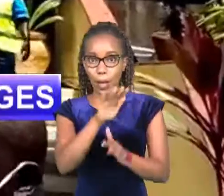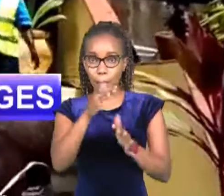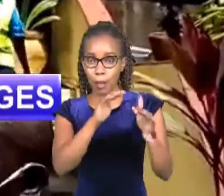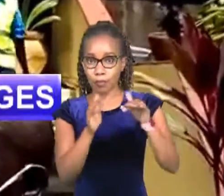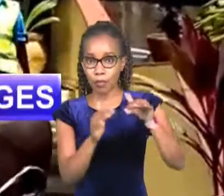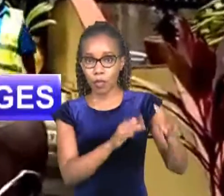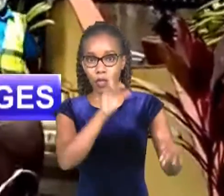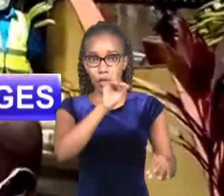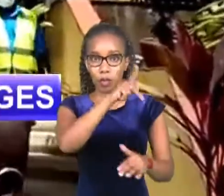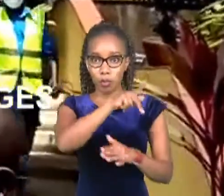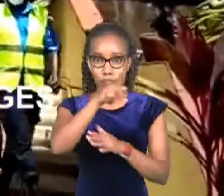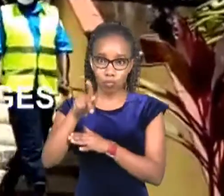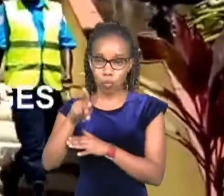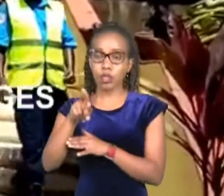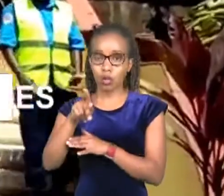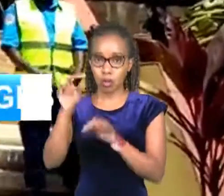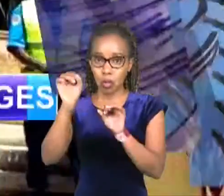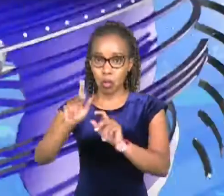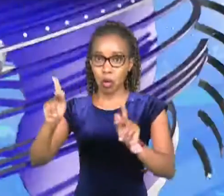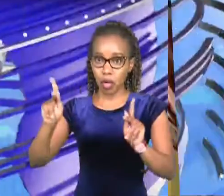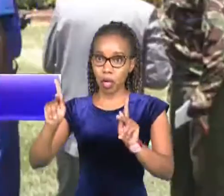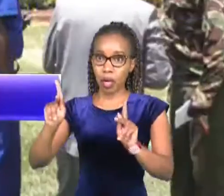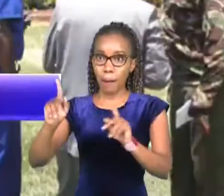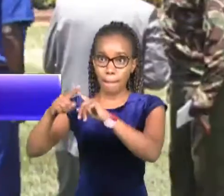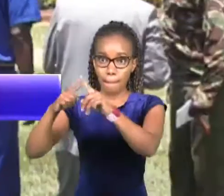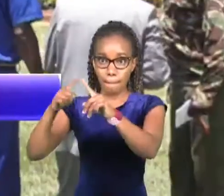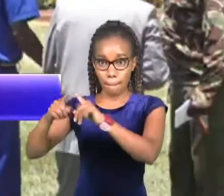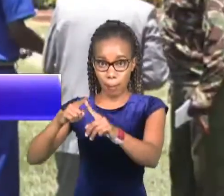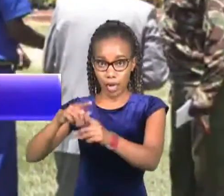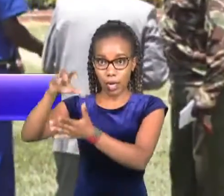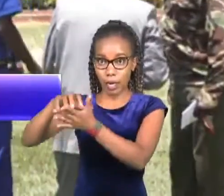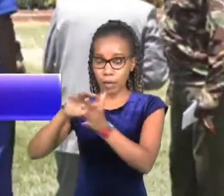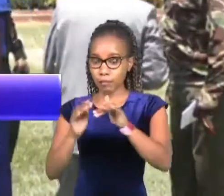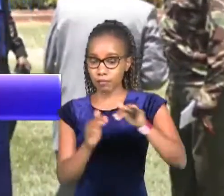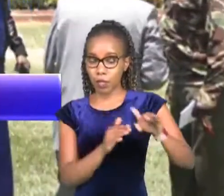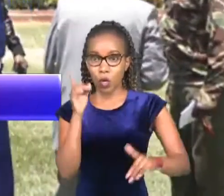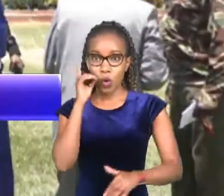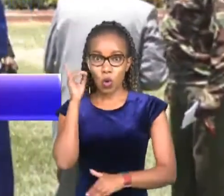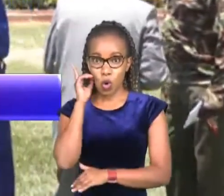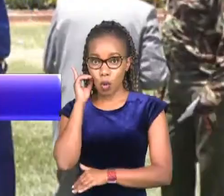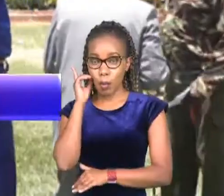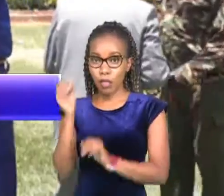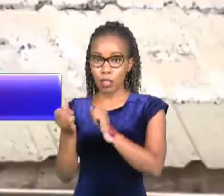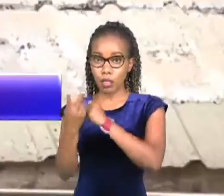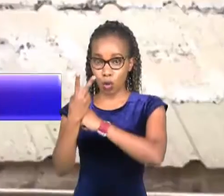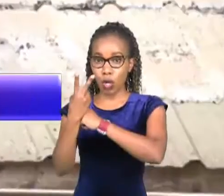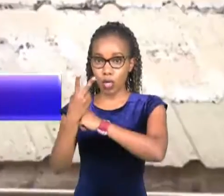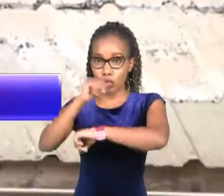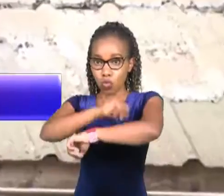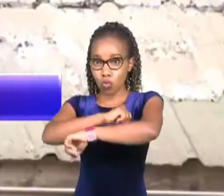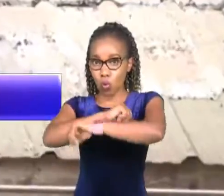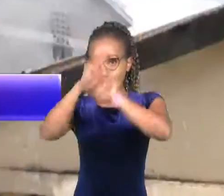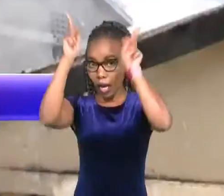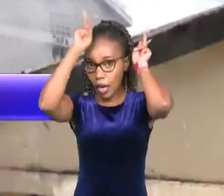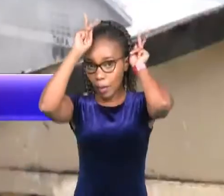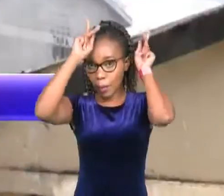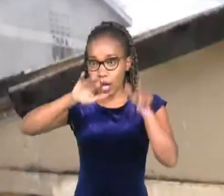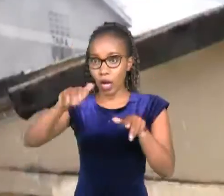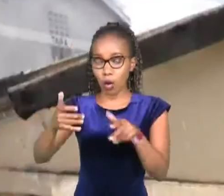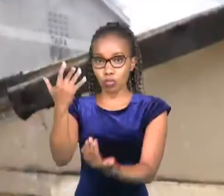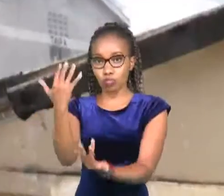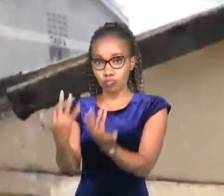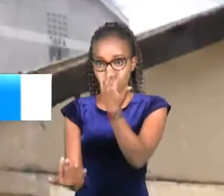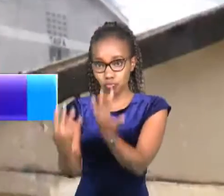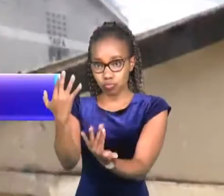charge against malindi mp aisha jumwa and a dormitory in musing boys high school in nikola manika kameka county has been